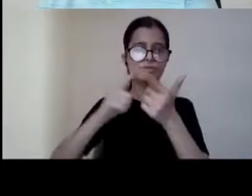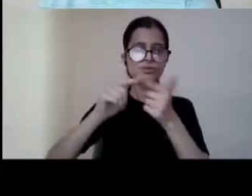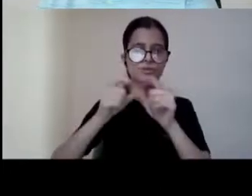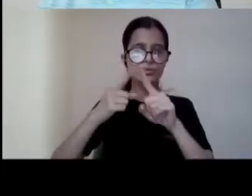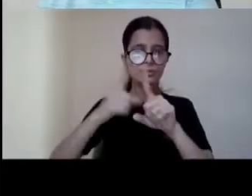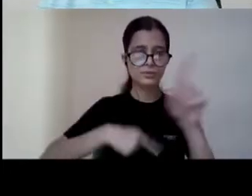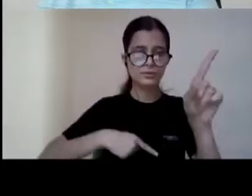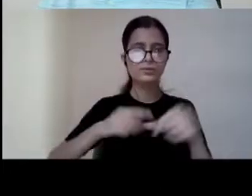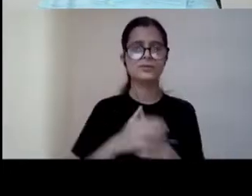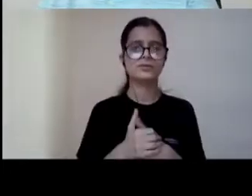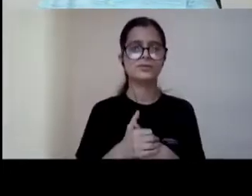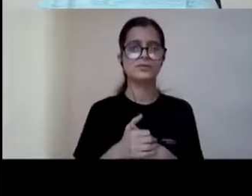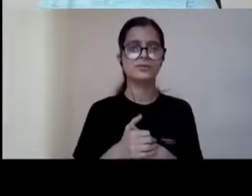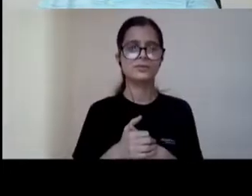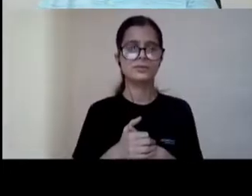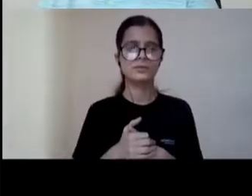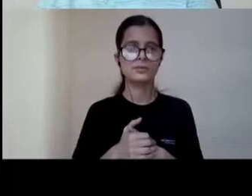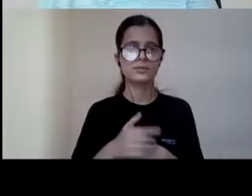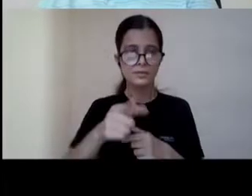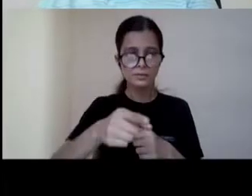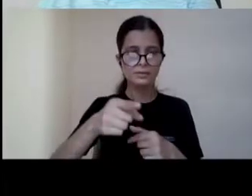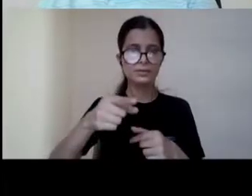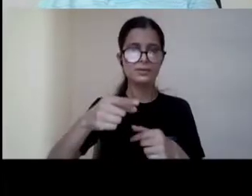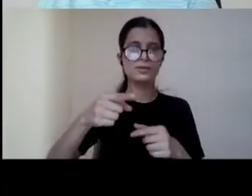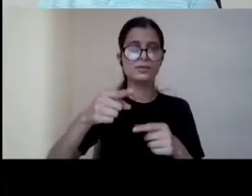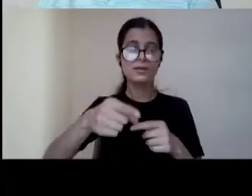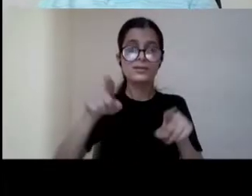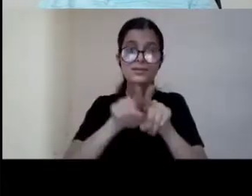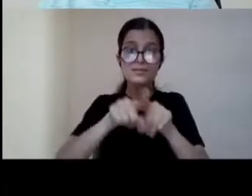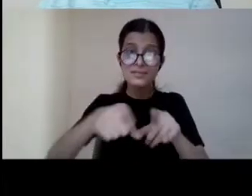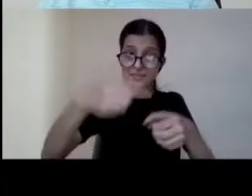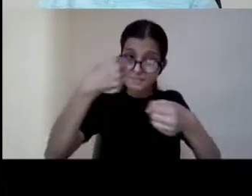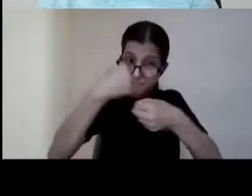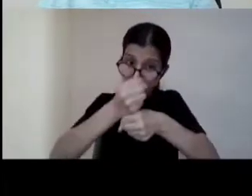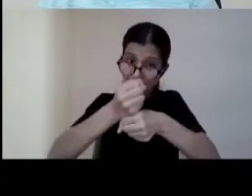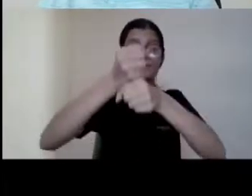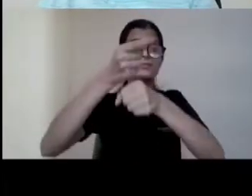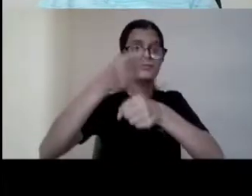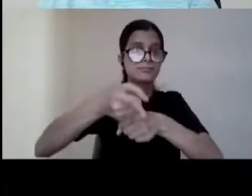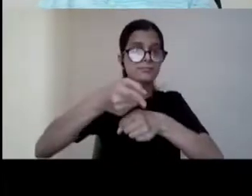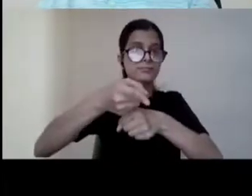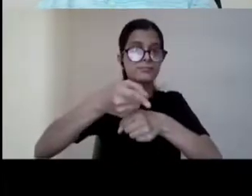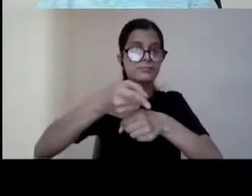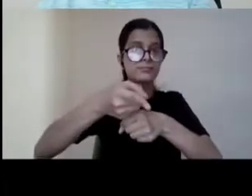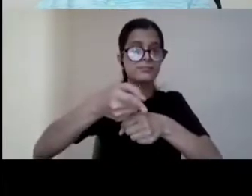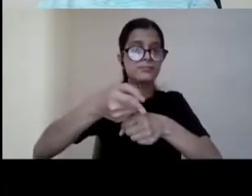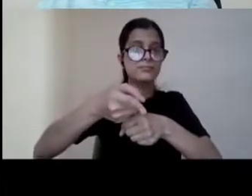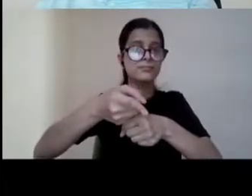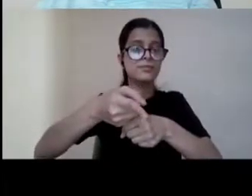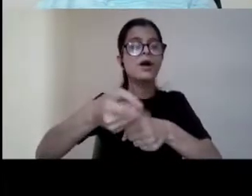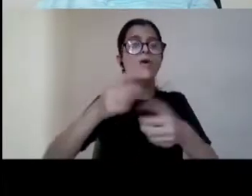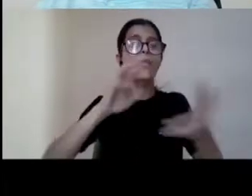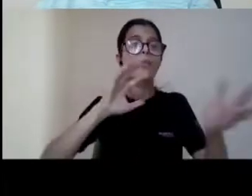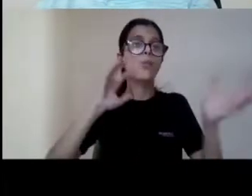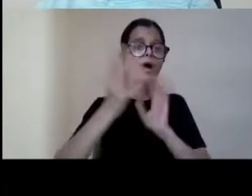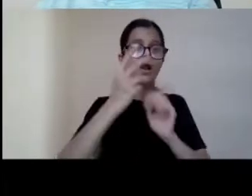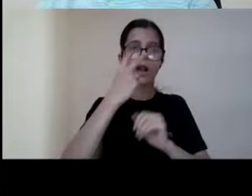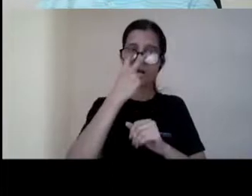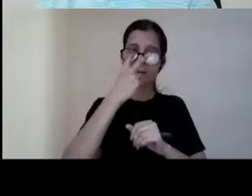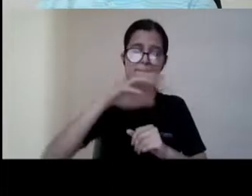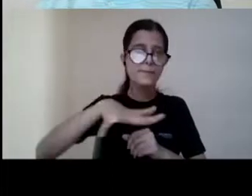uh creating this treaty was actually mooted by the world blind uh